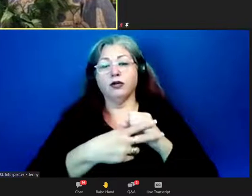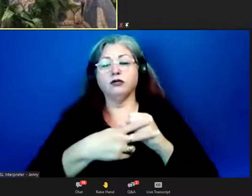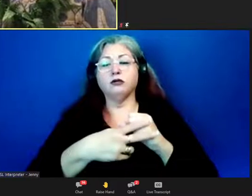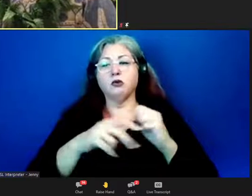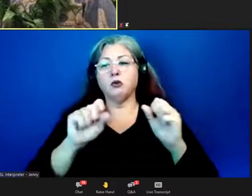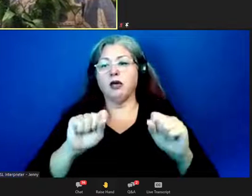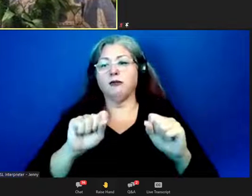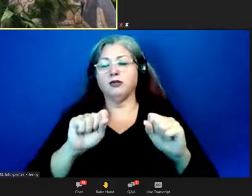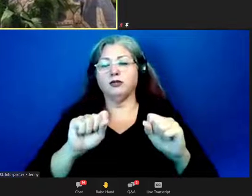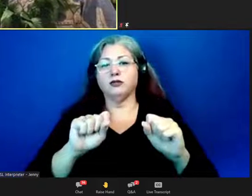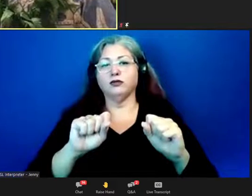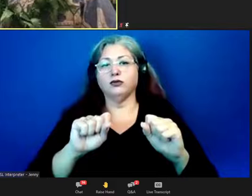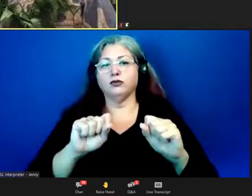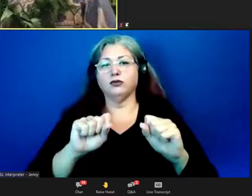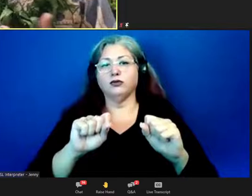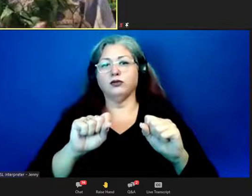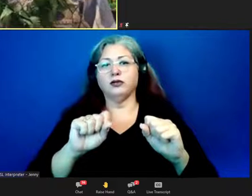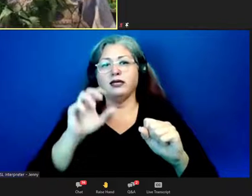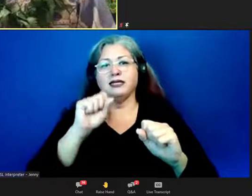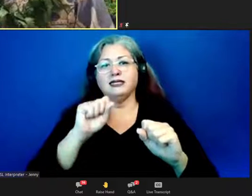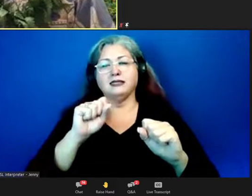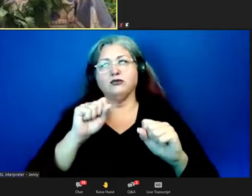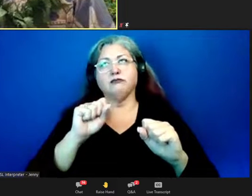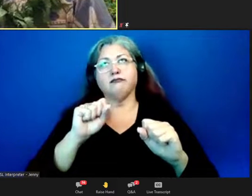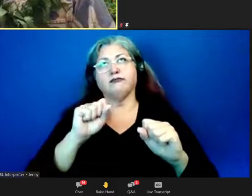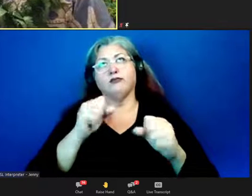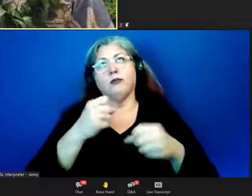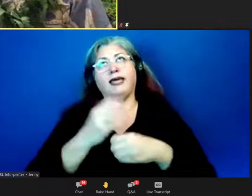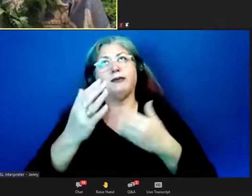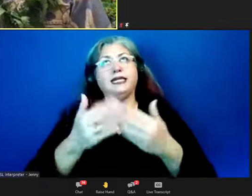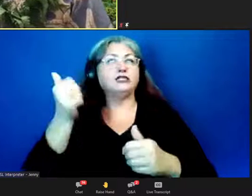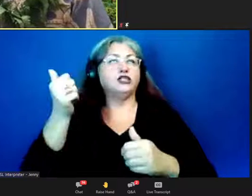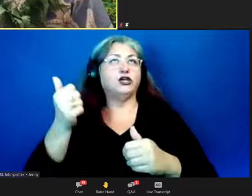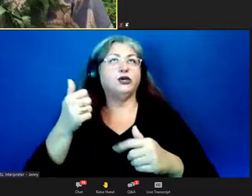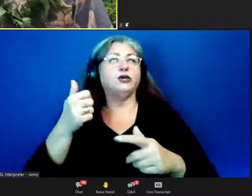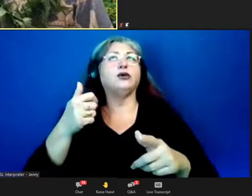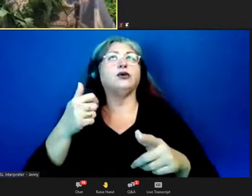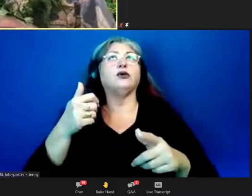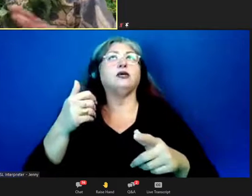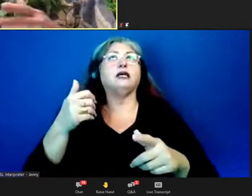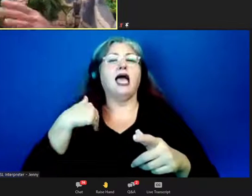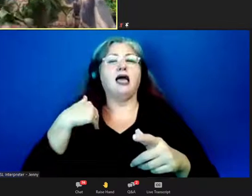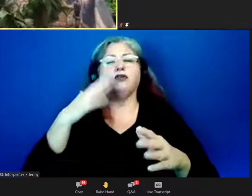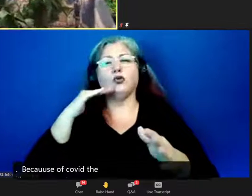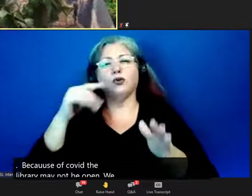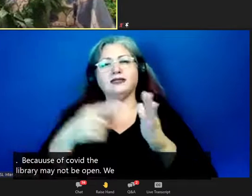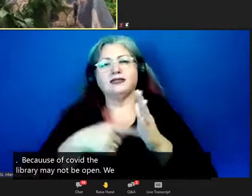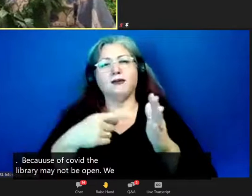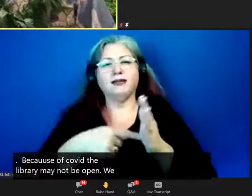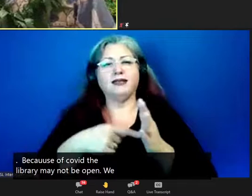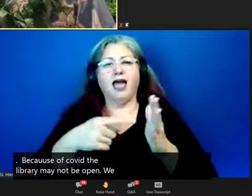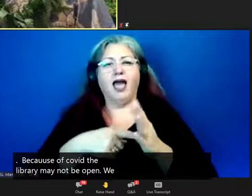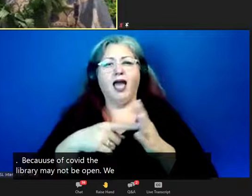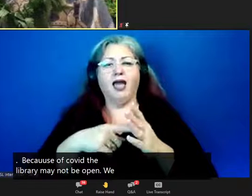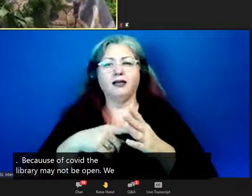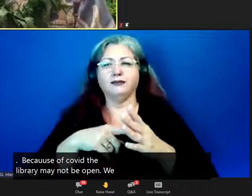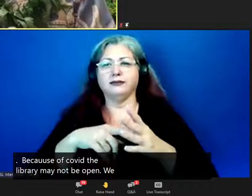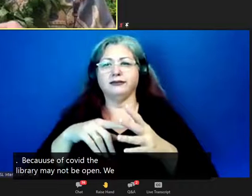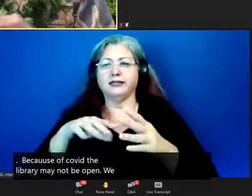can, I guess, make it easier, you know, we have, sometimes they're kind of scattered, or